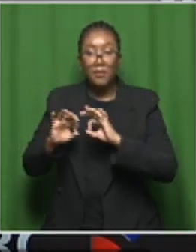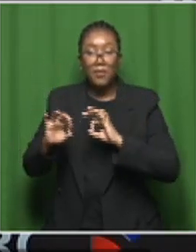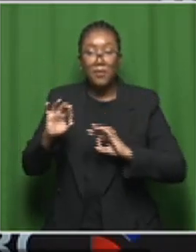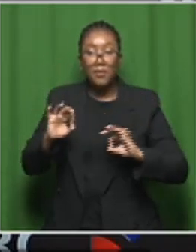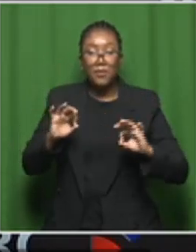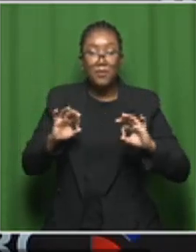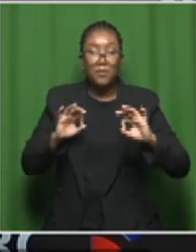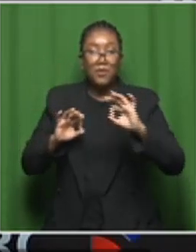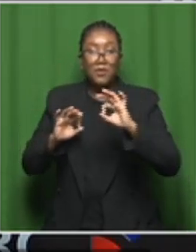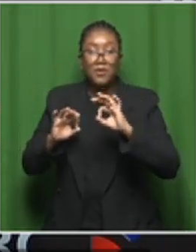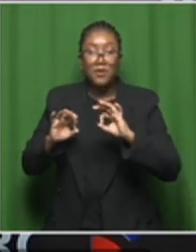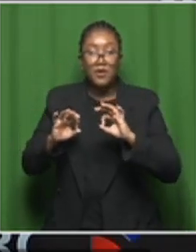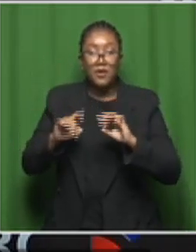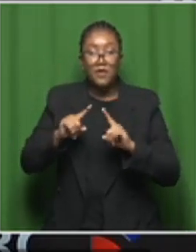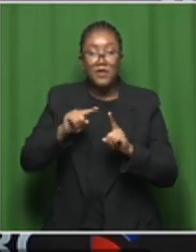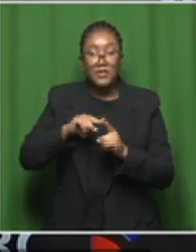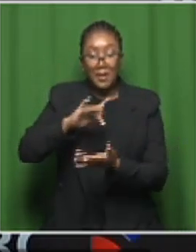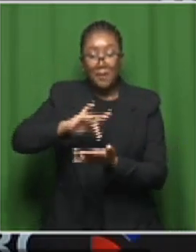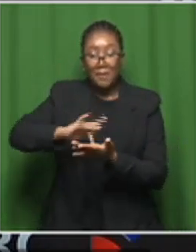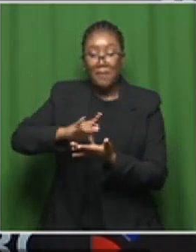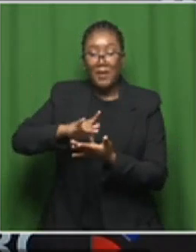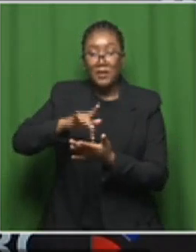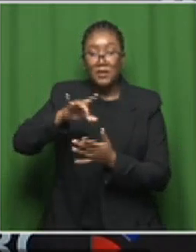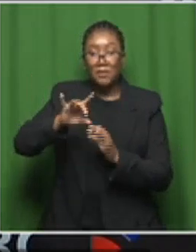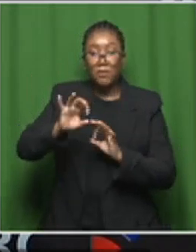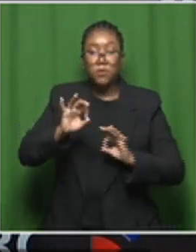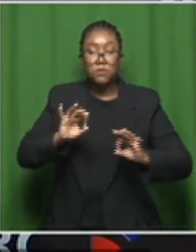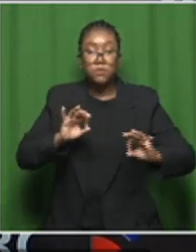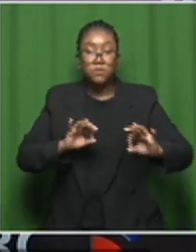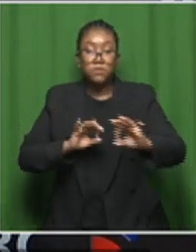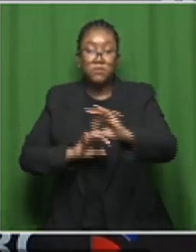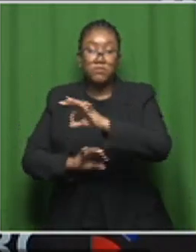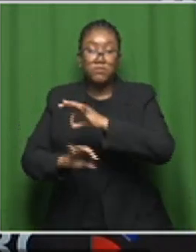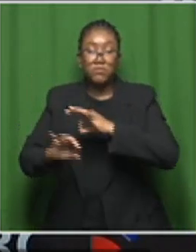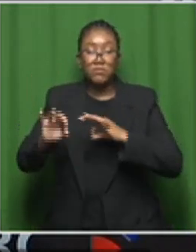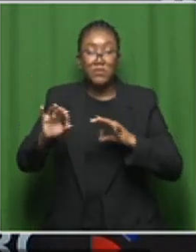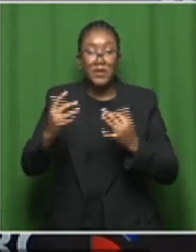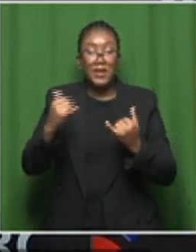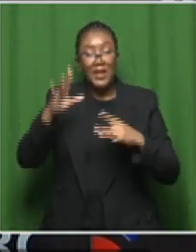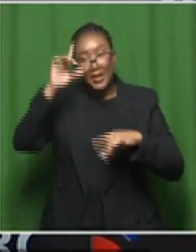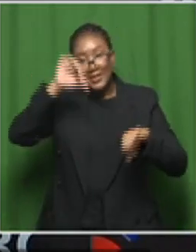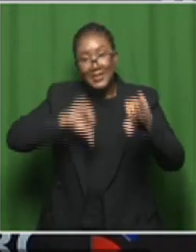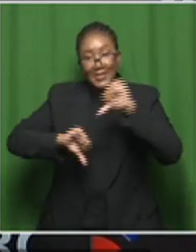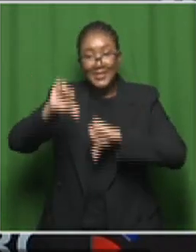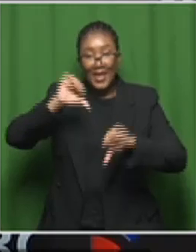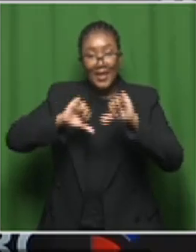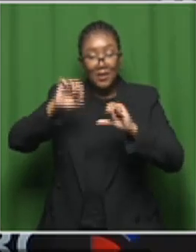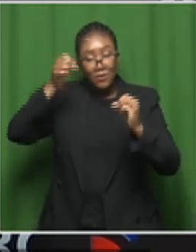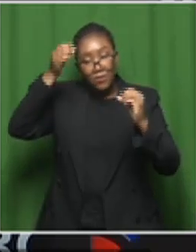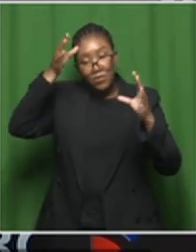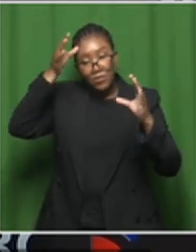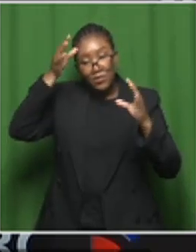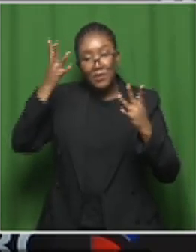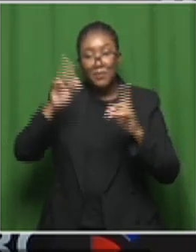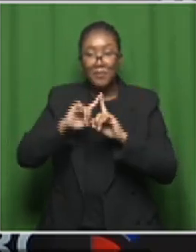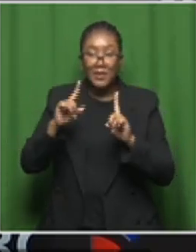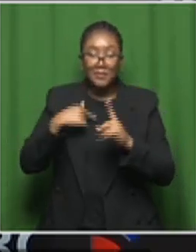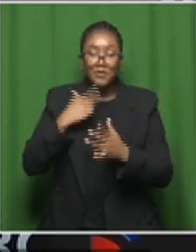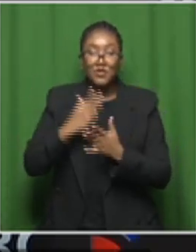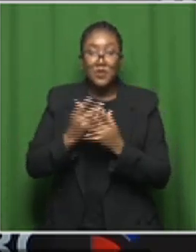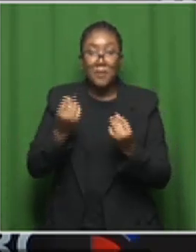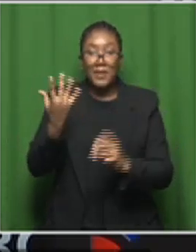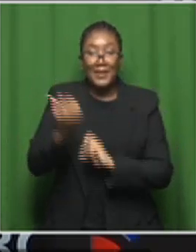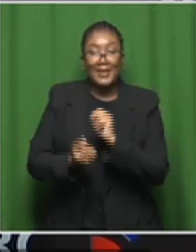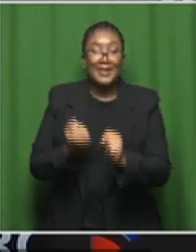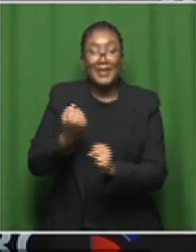towards the, from the middle towards the end. And, and, this is perplexing scientists. And I'm sure that for the next couple of years, they will